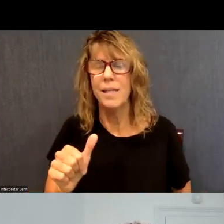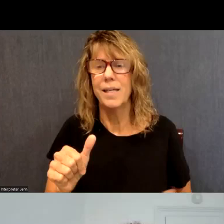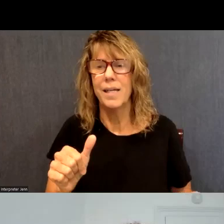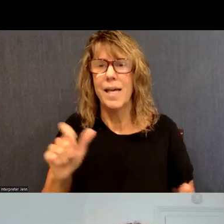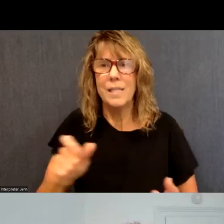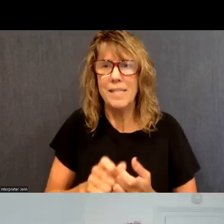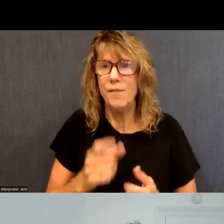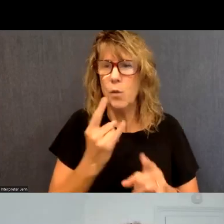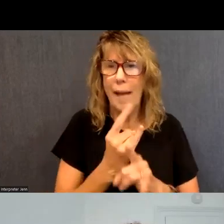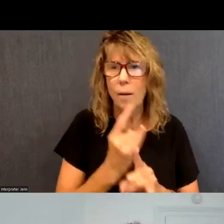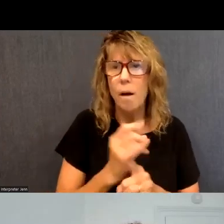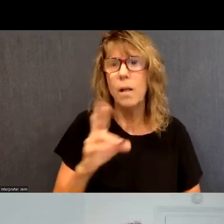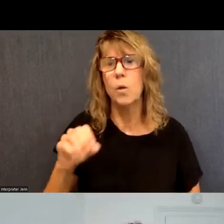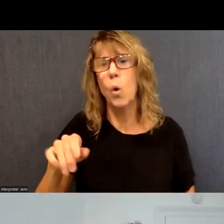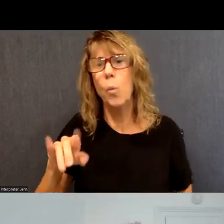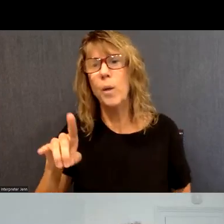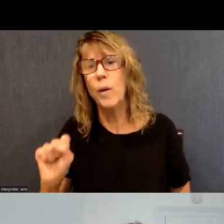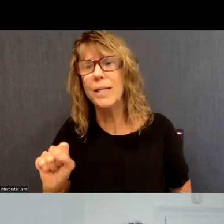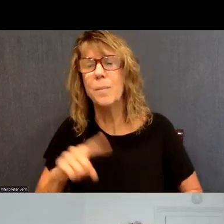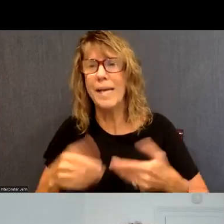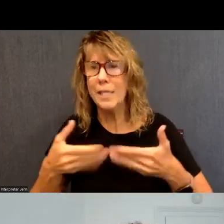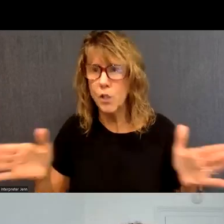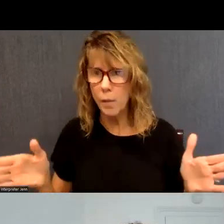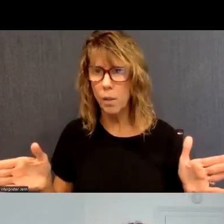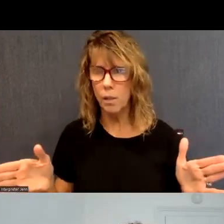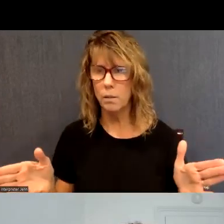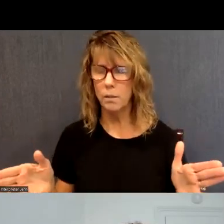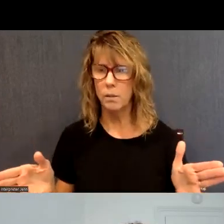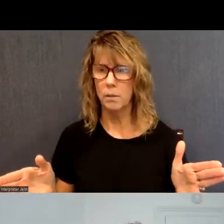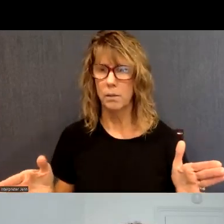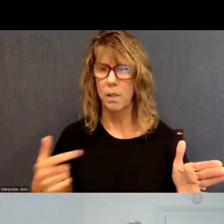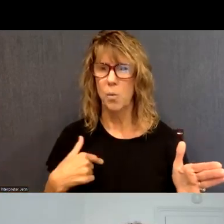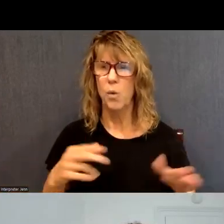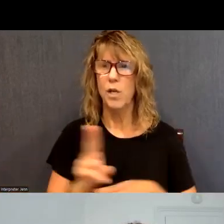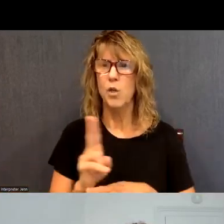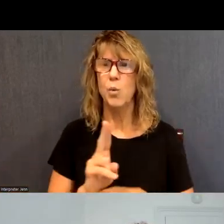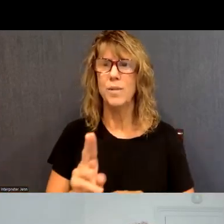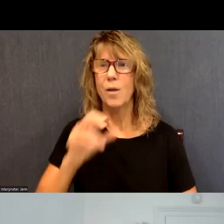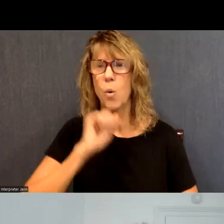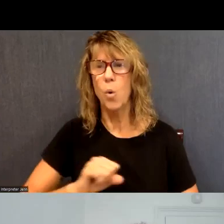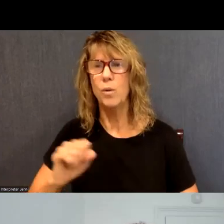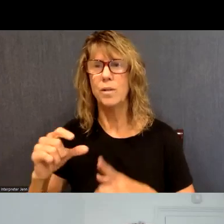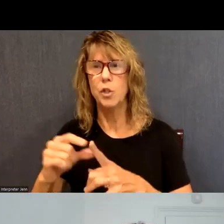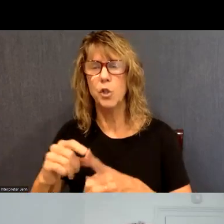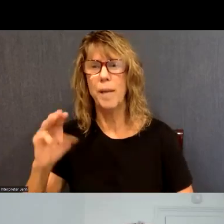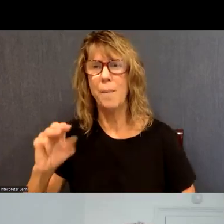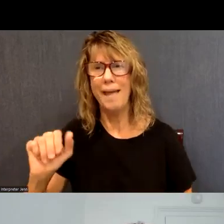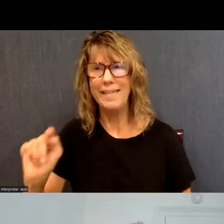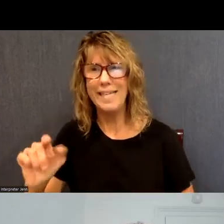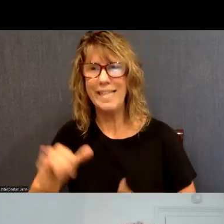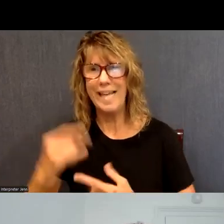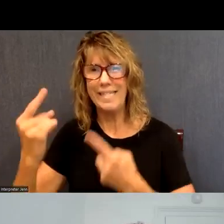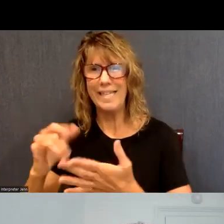specific to alcohol or opioids, but just in general, when we taught the older term, MA, MAT, um, MAT is